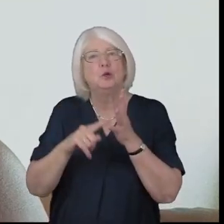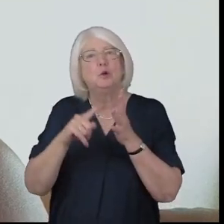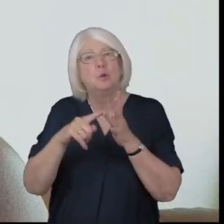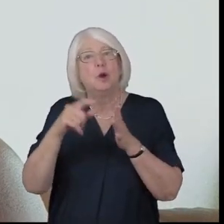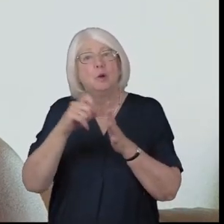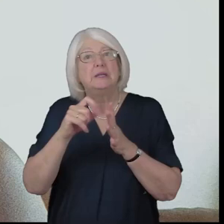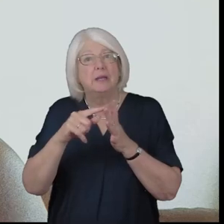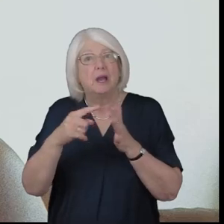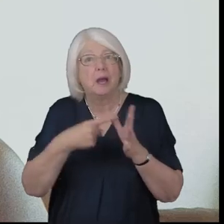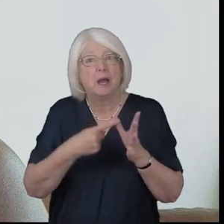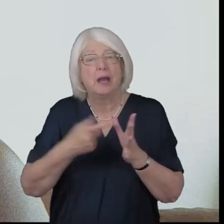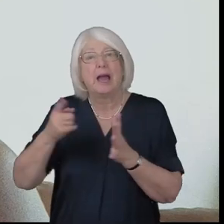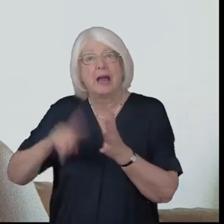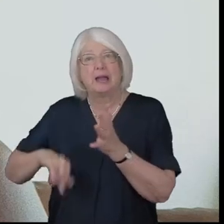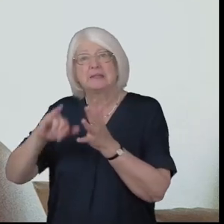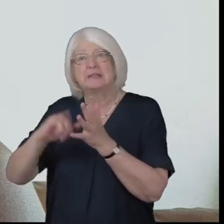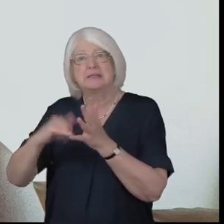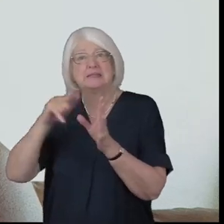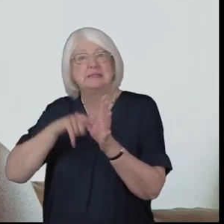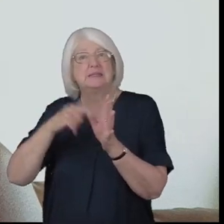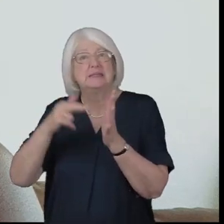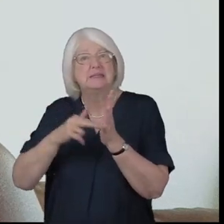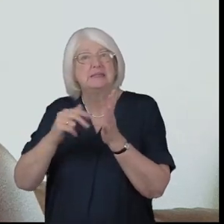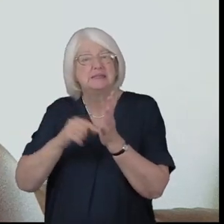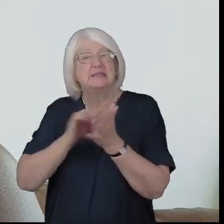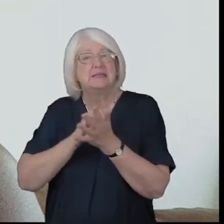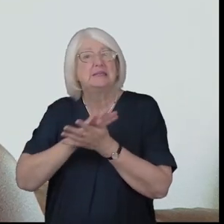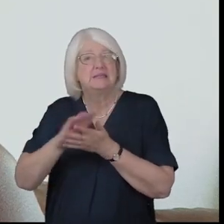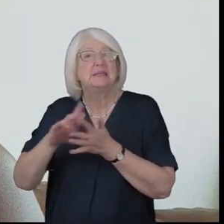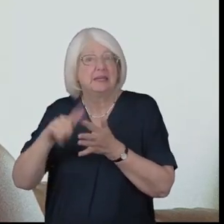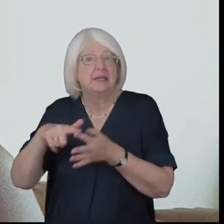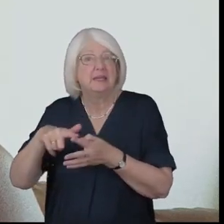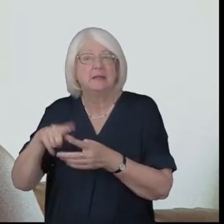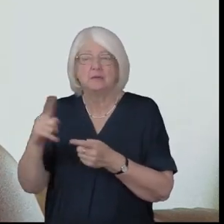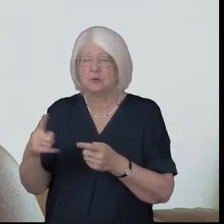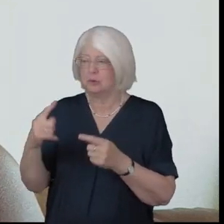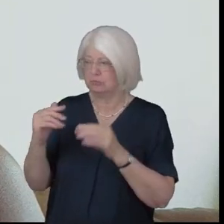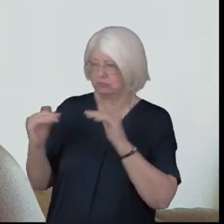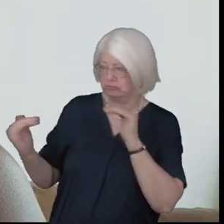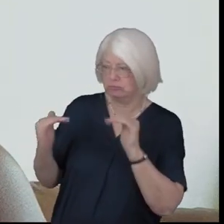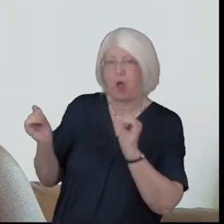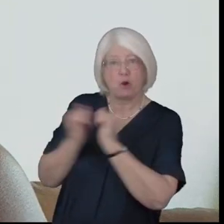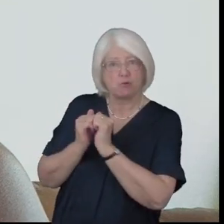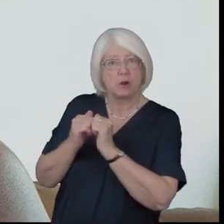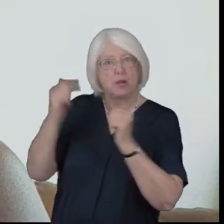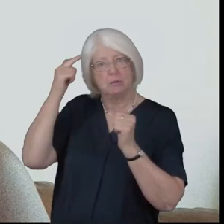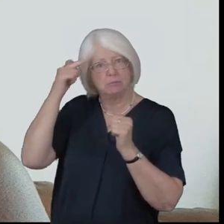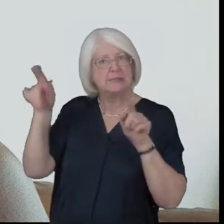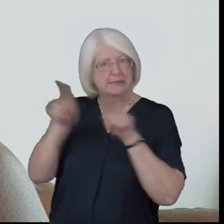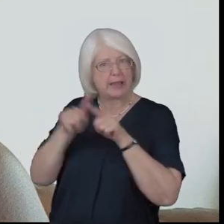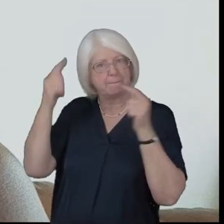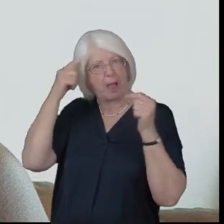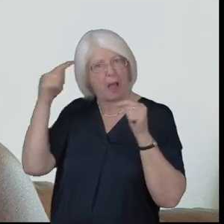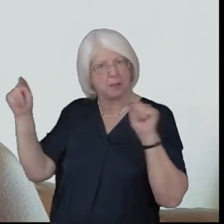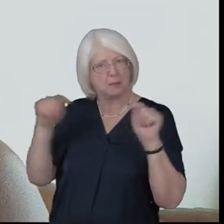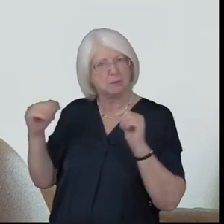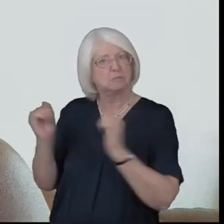and I urge Syntyche to be of the same mind in the Lord yes